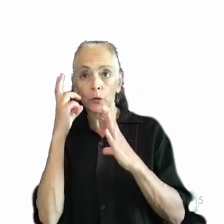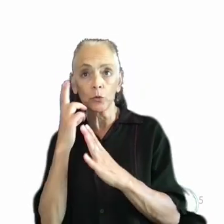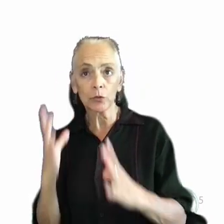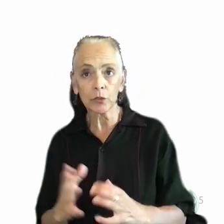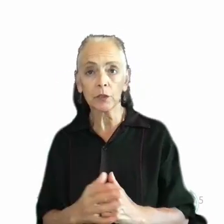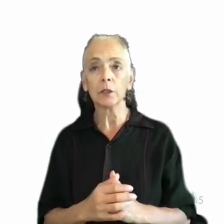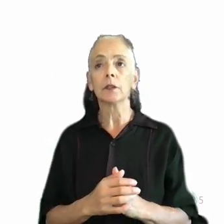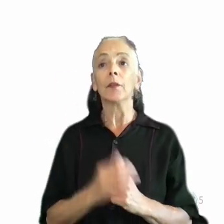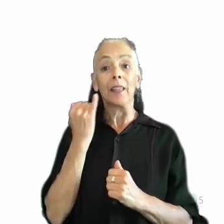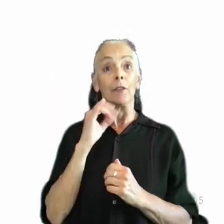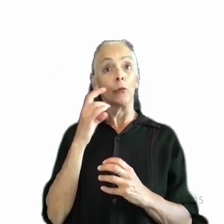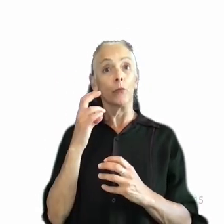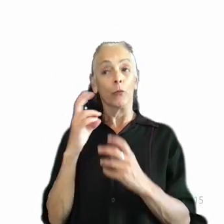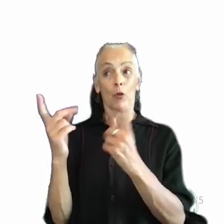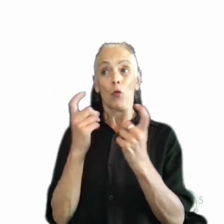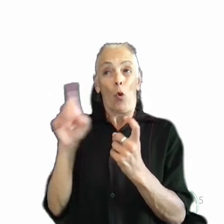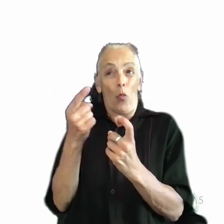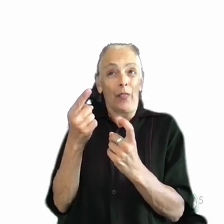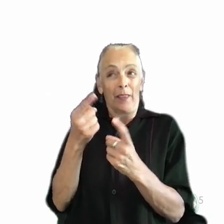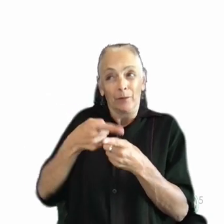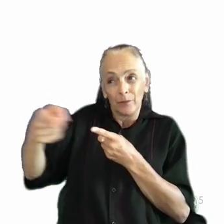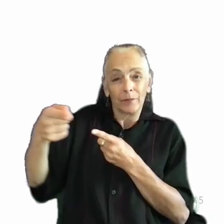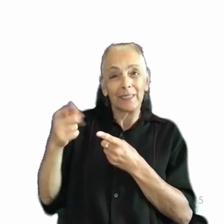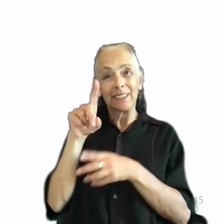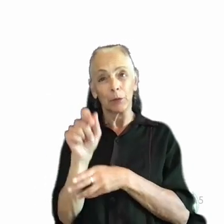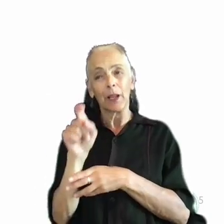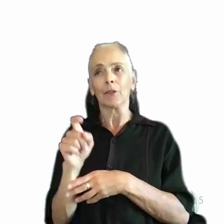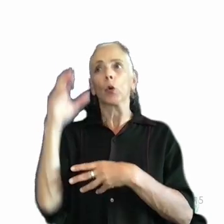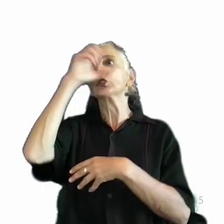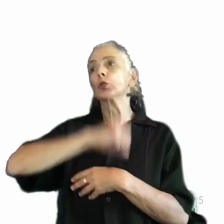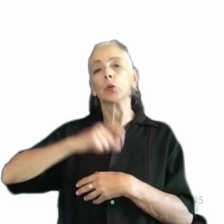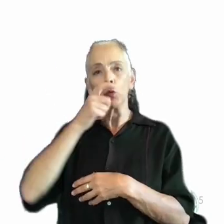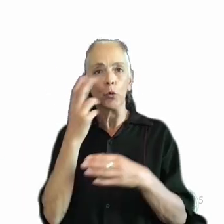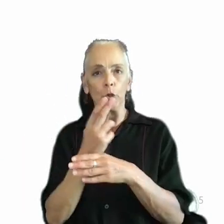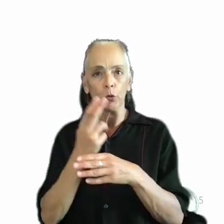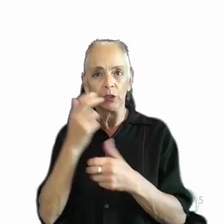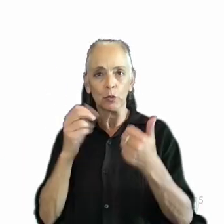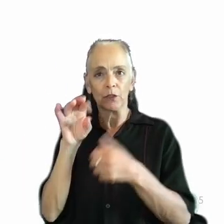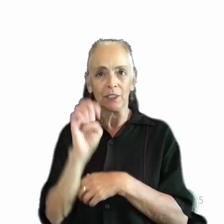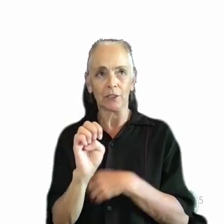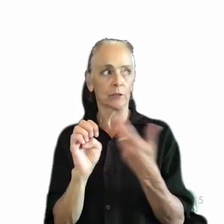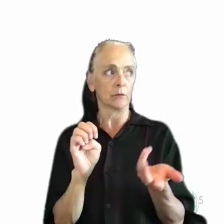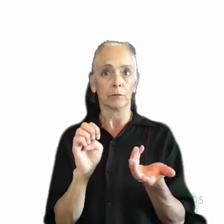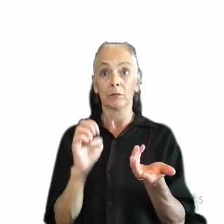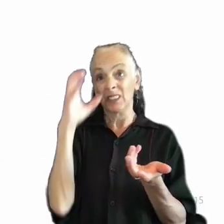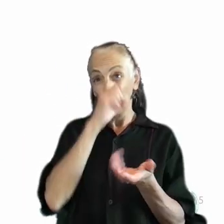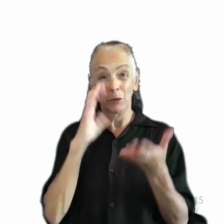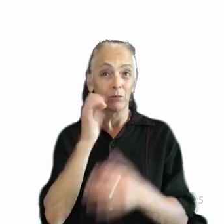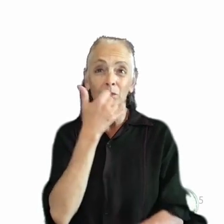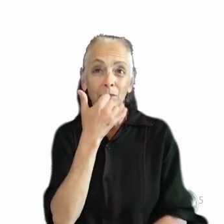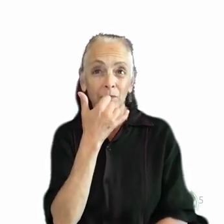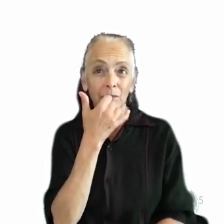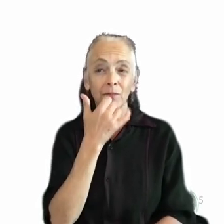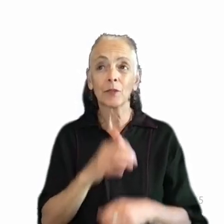only recruiting by disability, we would have to make an assumption about who will use a feature and that assumption may be incorrect or maybe